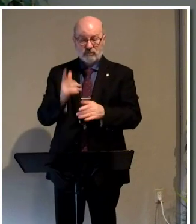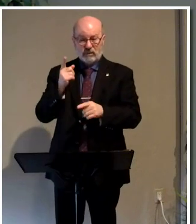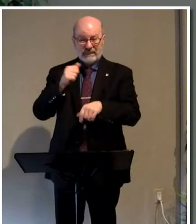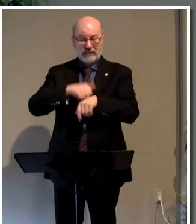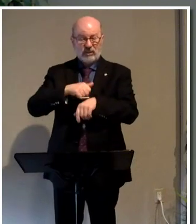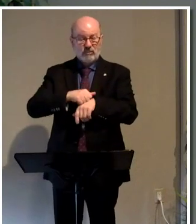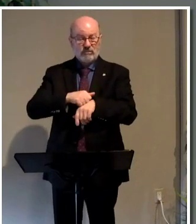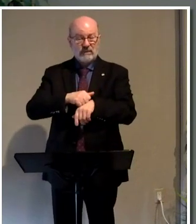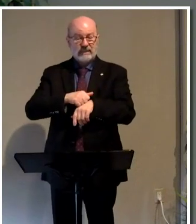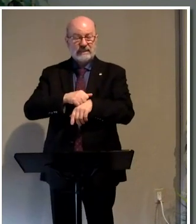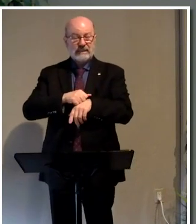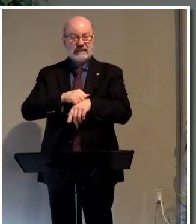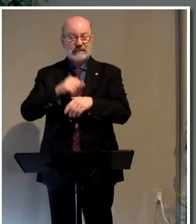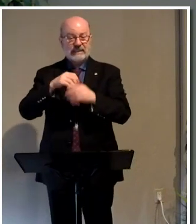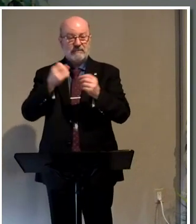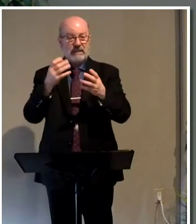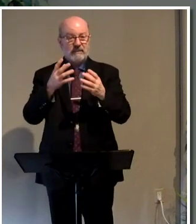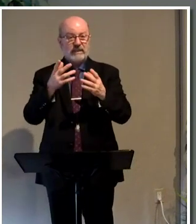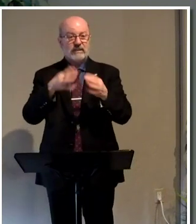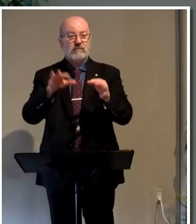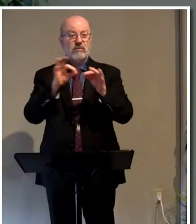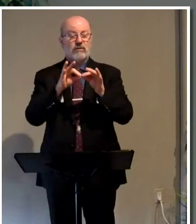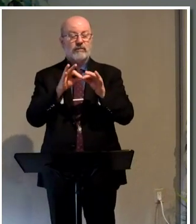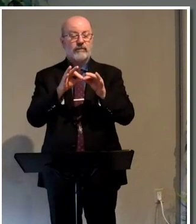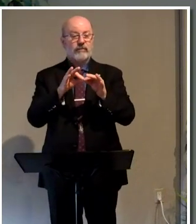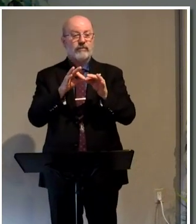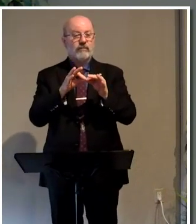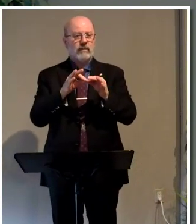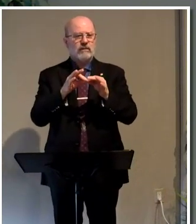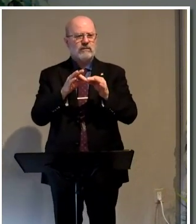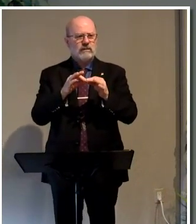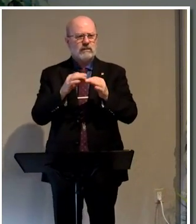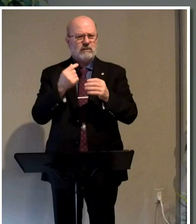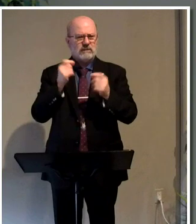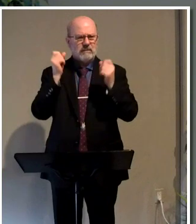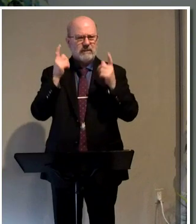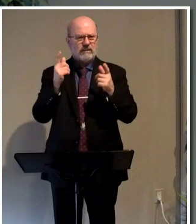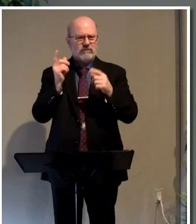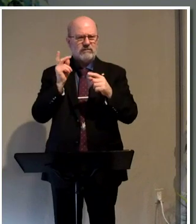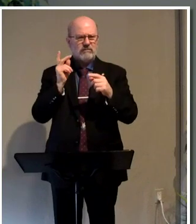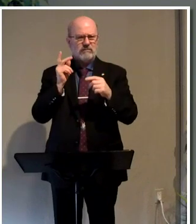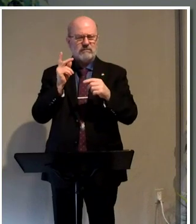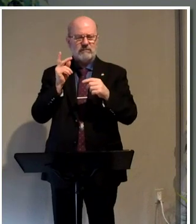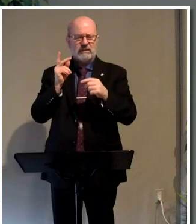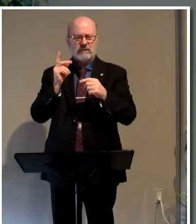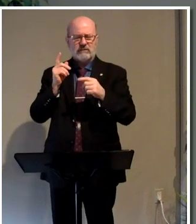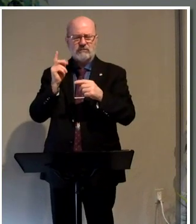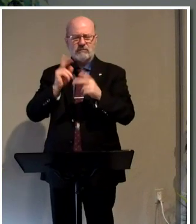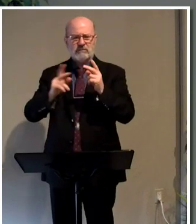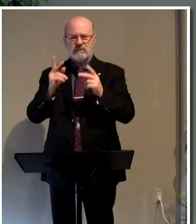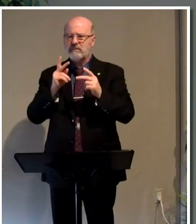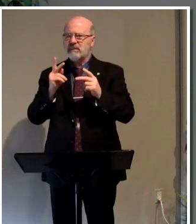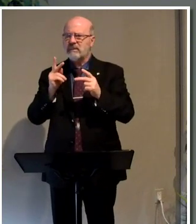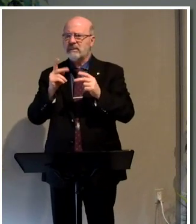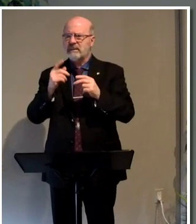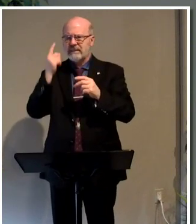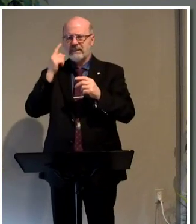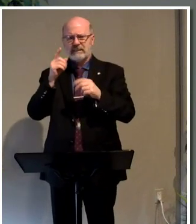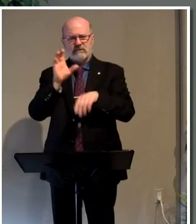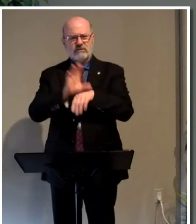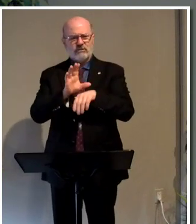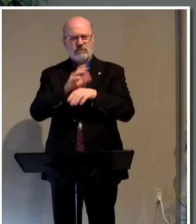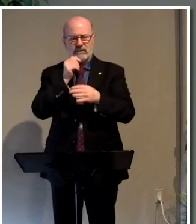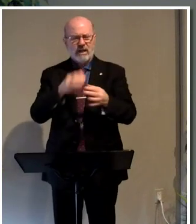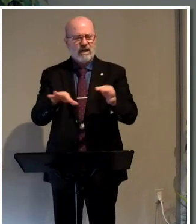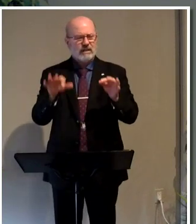And many. It's important. I always baffle myself when people baffle in my mind when when people think church is